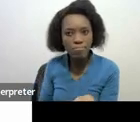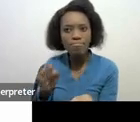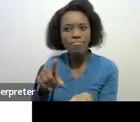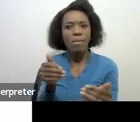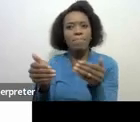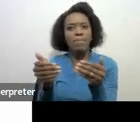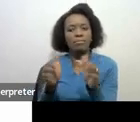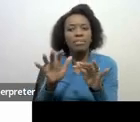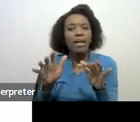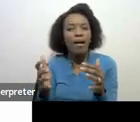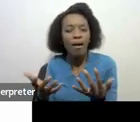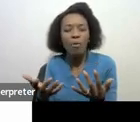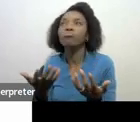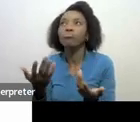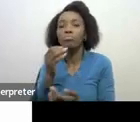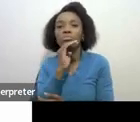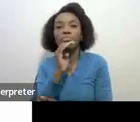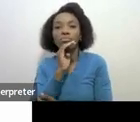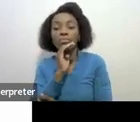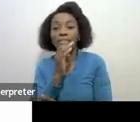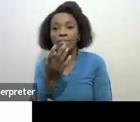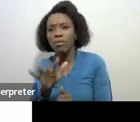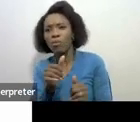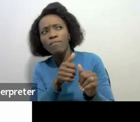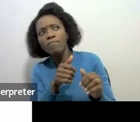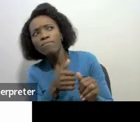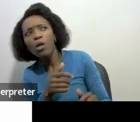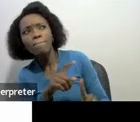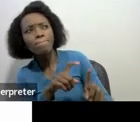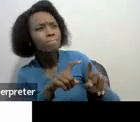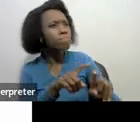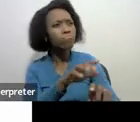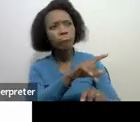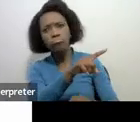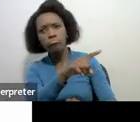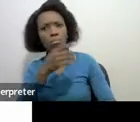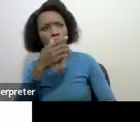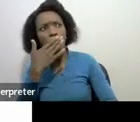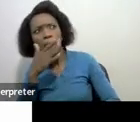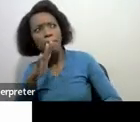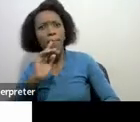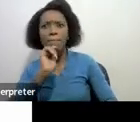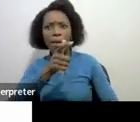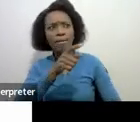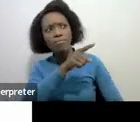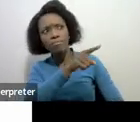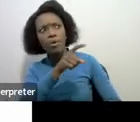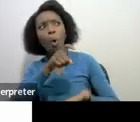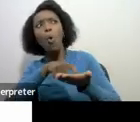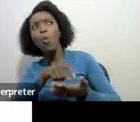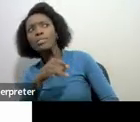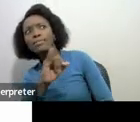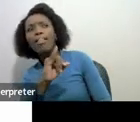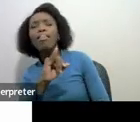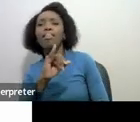deals primarily with following up on outstanding and overdue debt from all tax